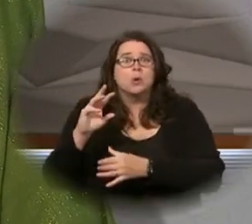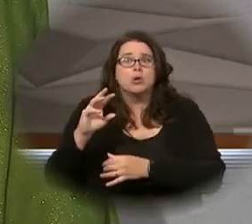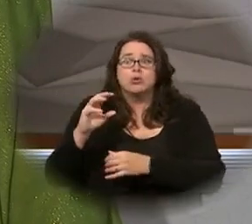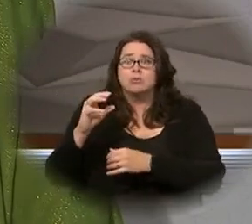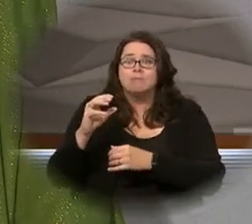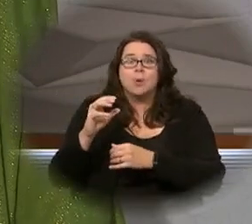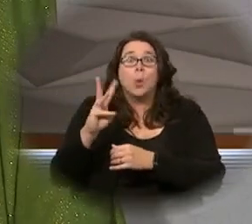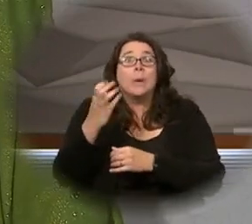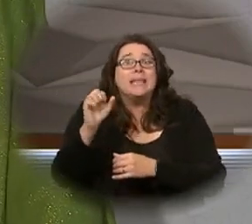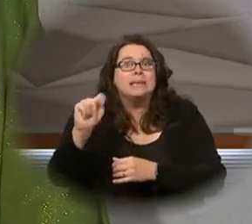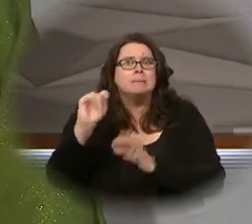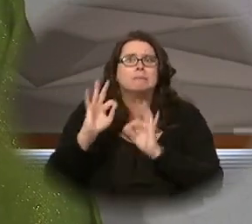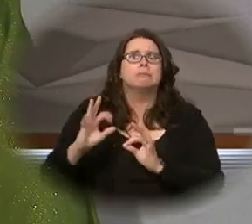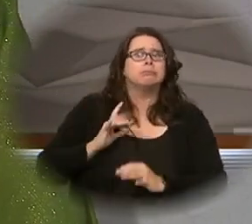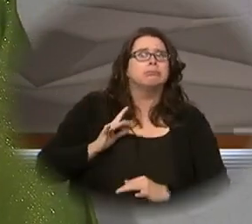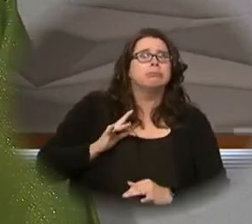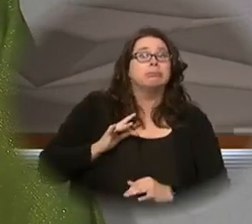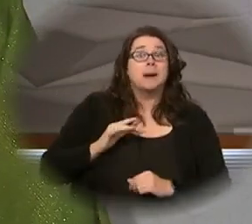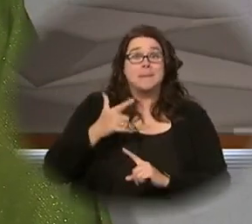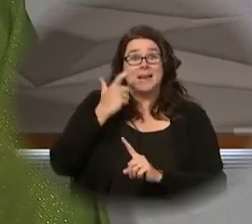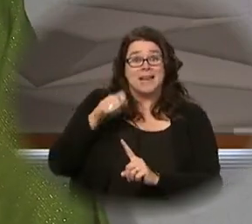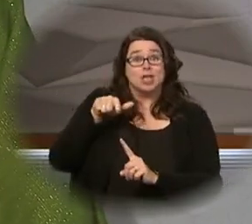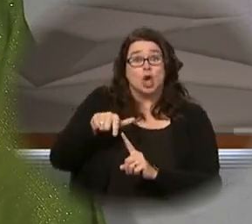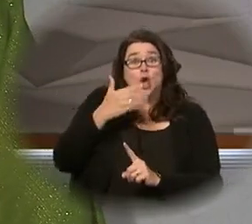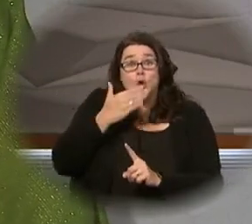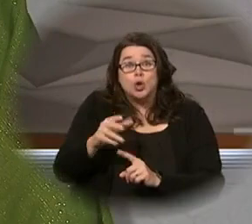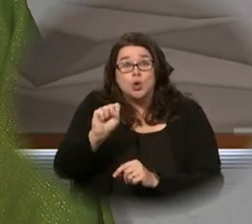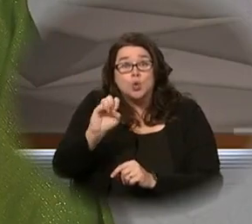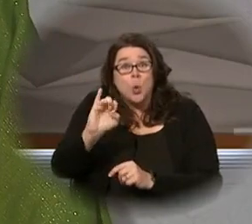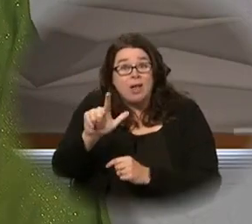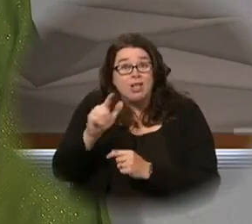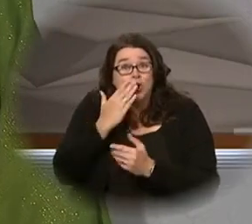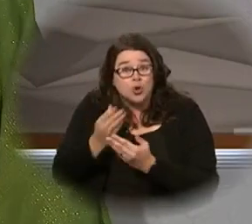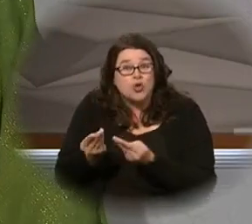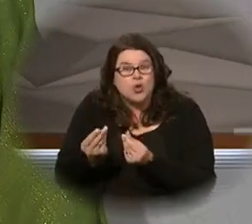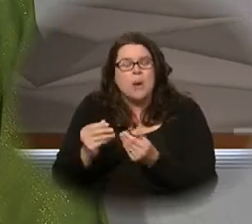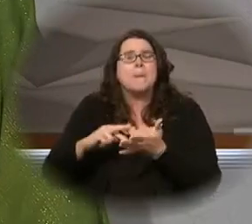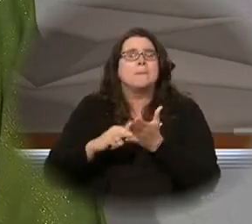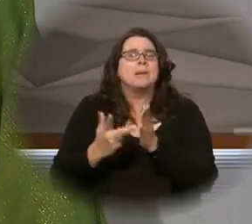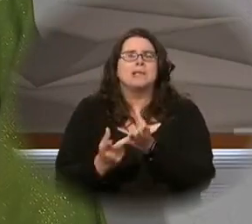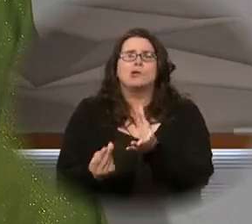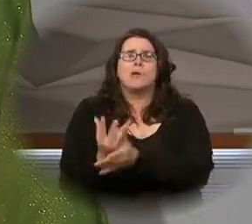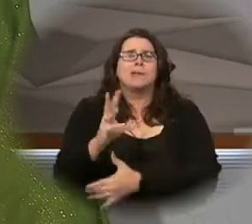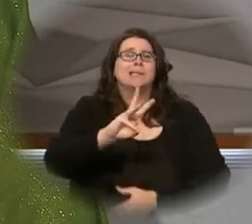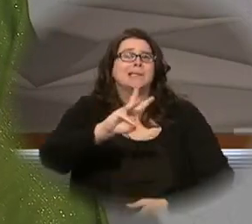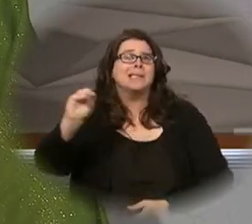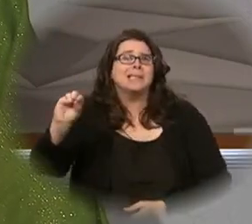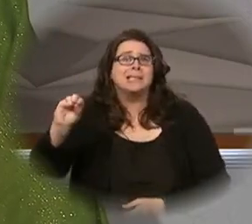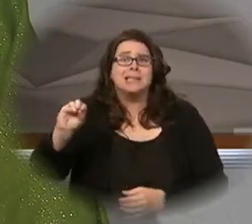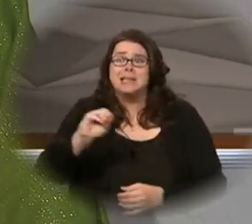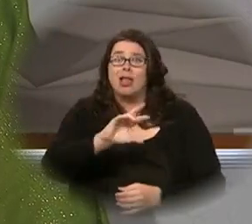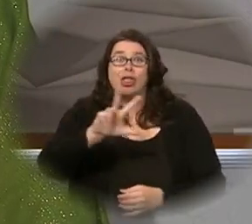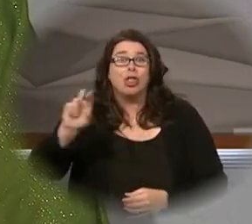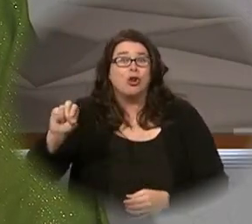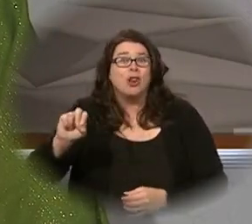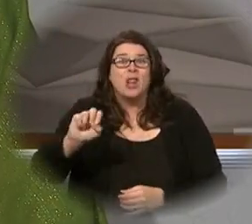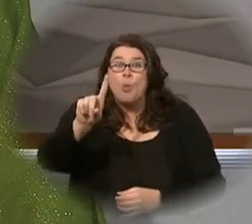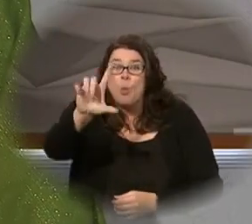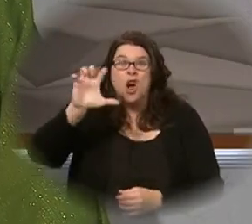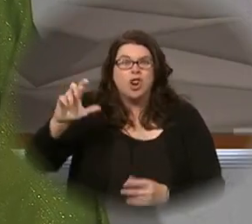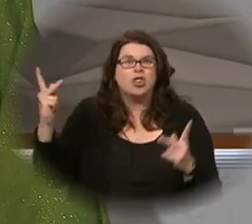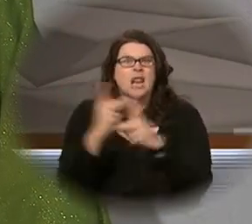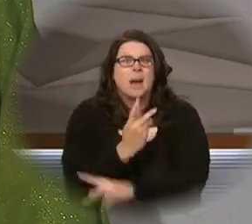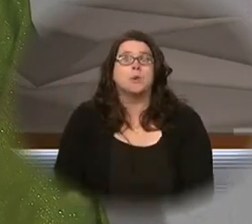of that is that because it was good soil, that it would bring a harvest of 60, 30, or even 100-fold.